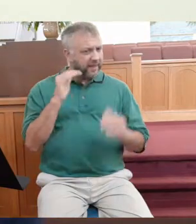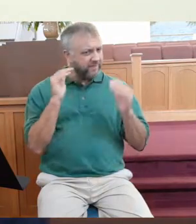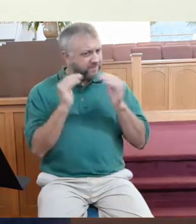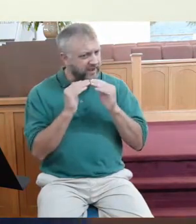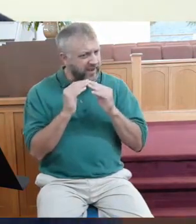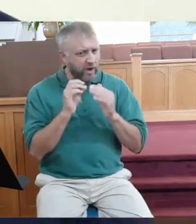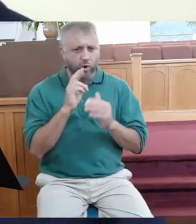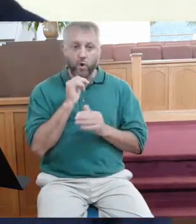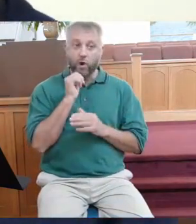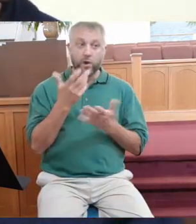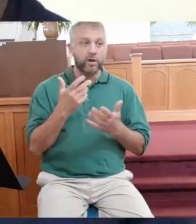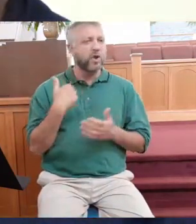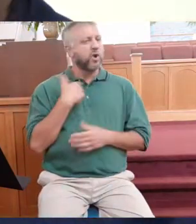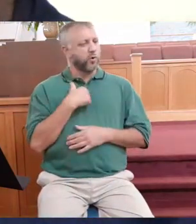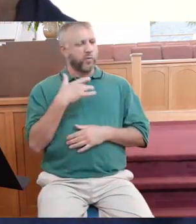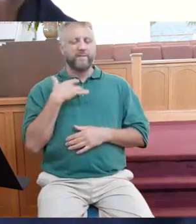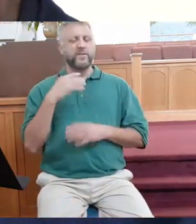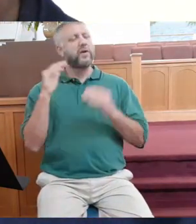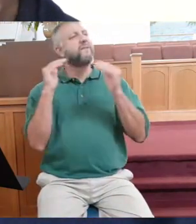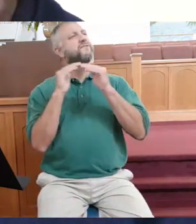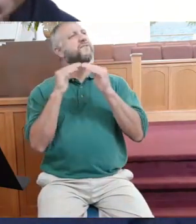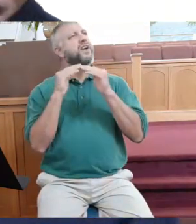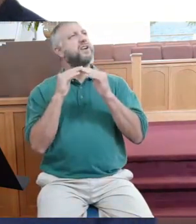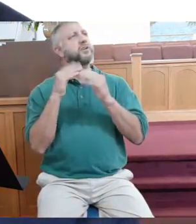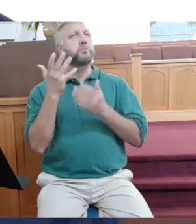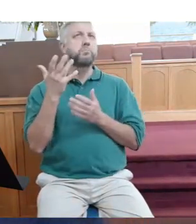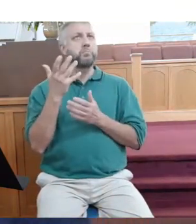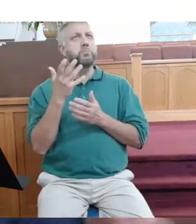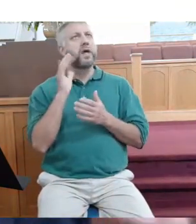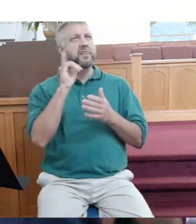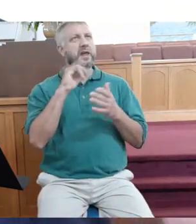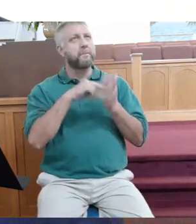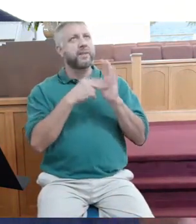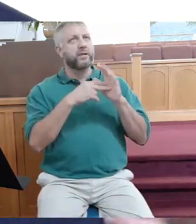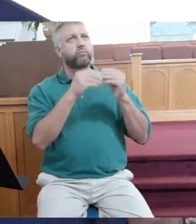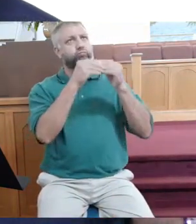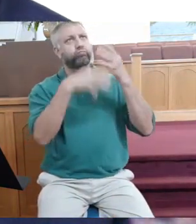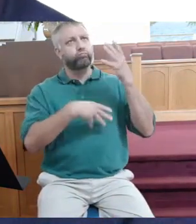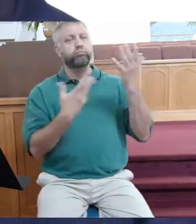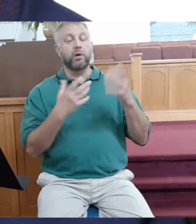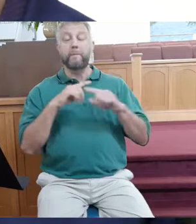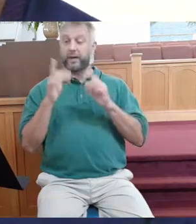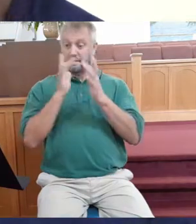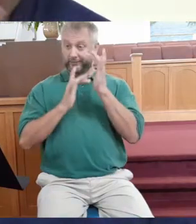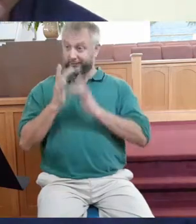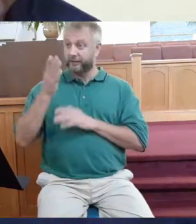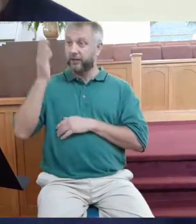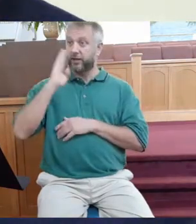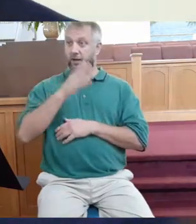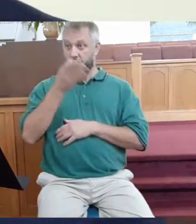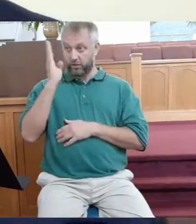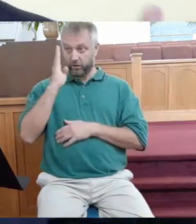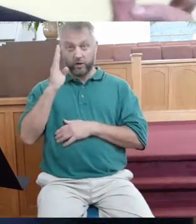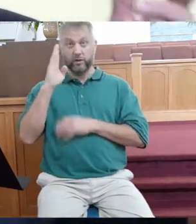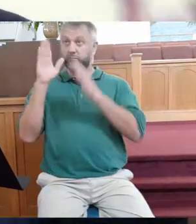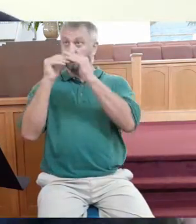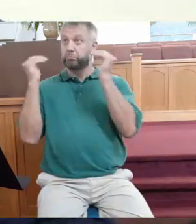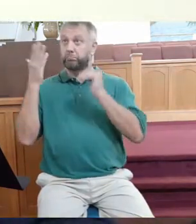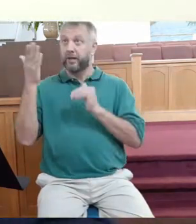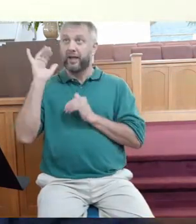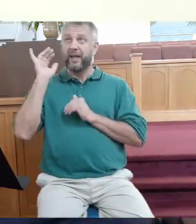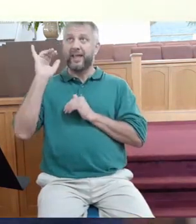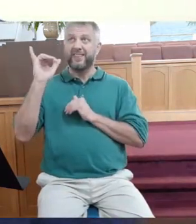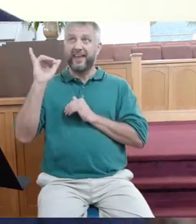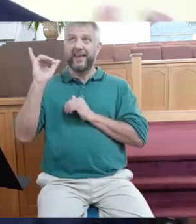You and I often think of fairness in certain terms, but today we're going to see that Jesus and God in the kingdom of God operates on